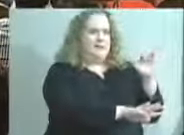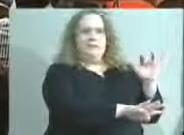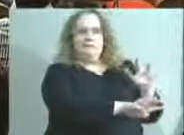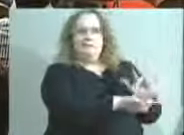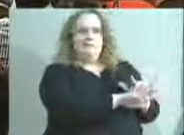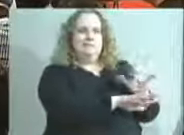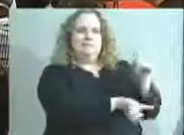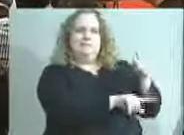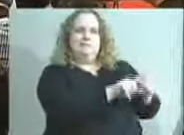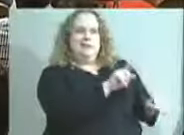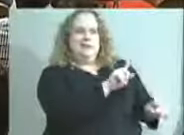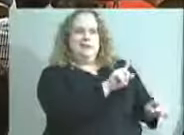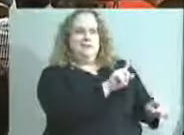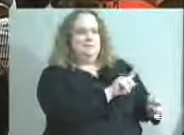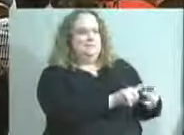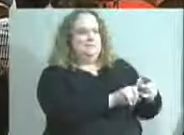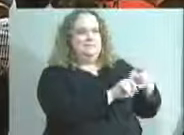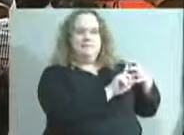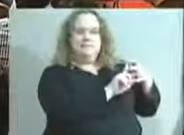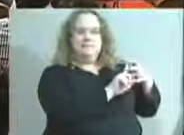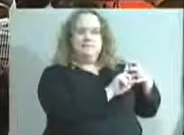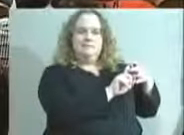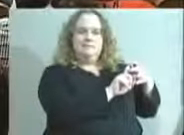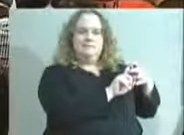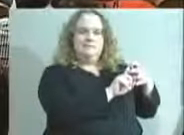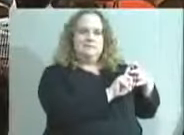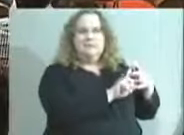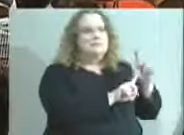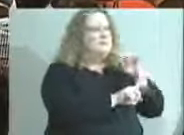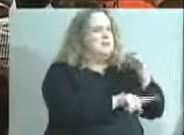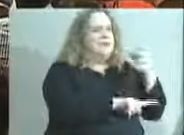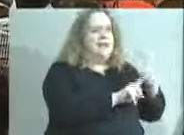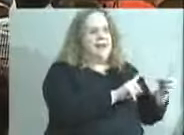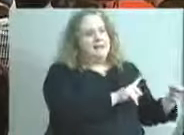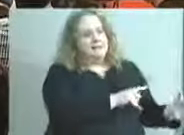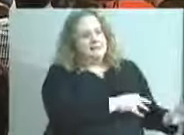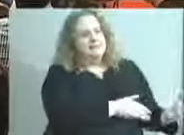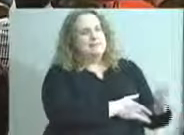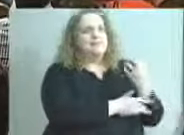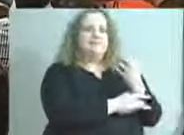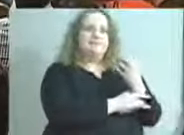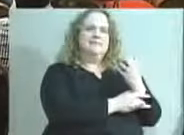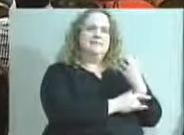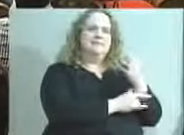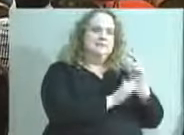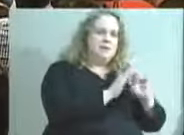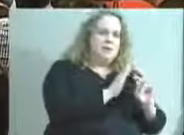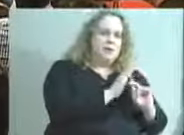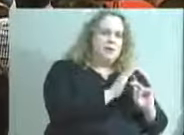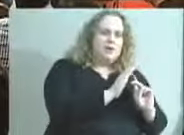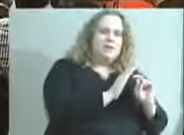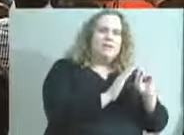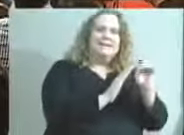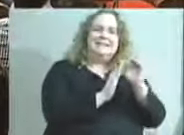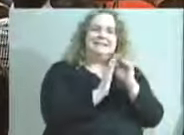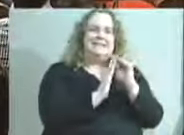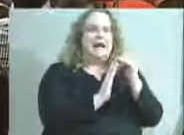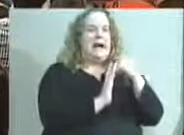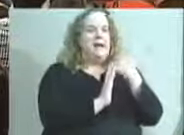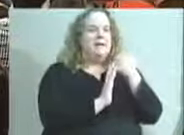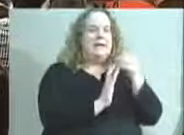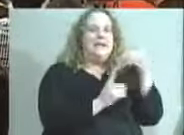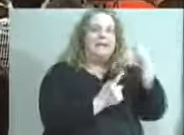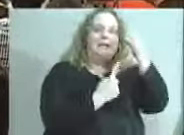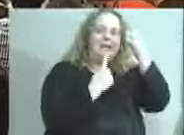touch, that we can't seem to gather into kindergarten. Does the city have any thoughts about